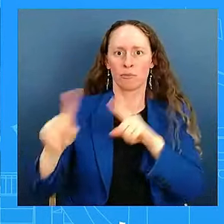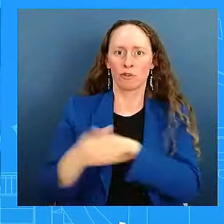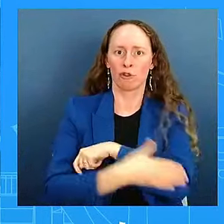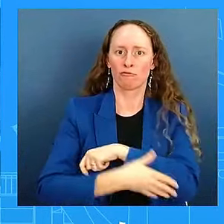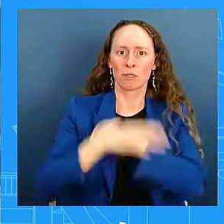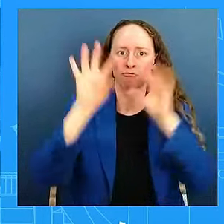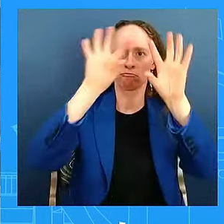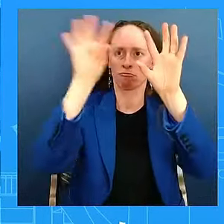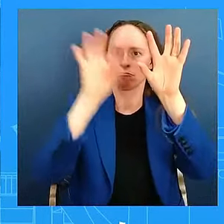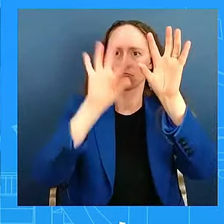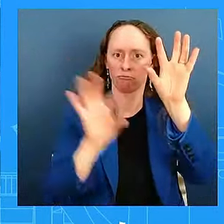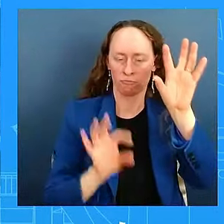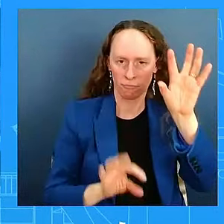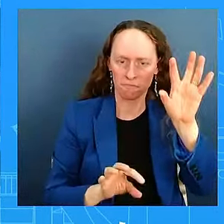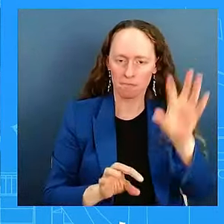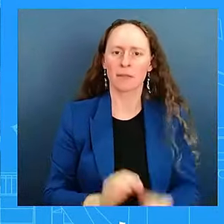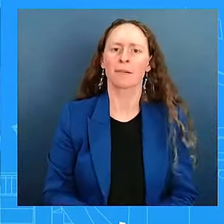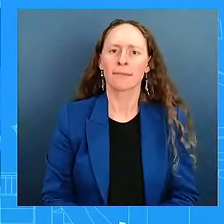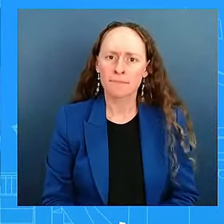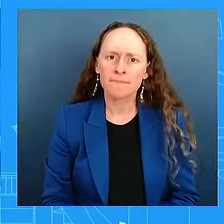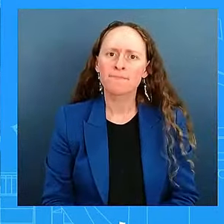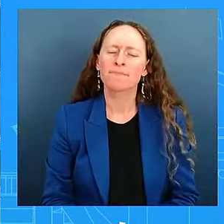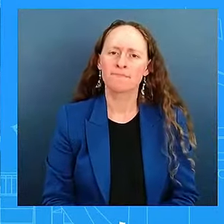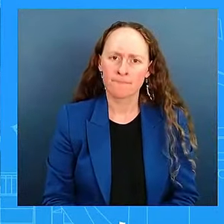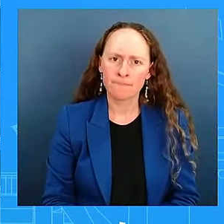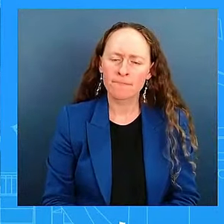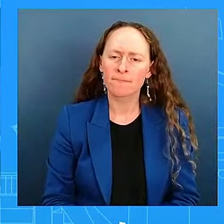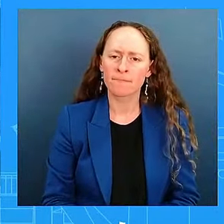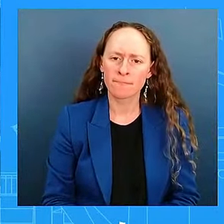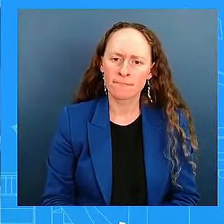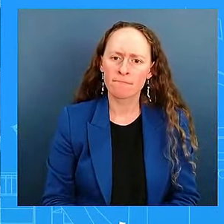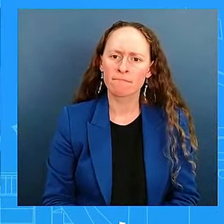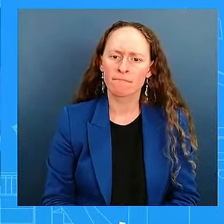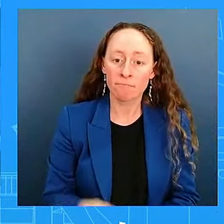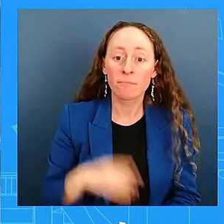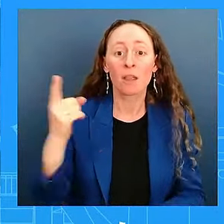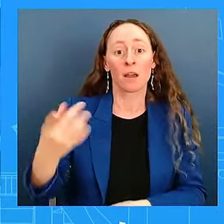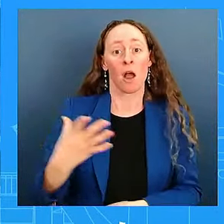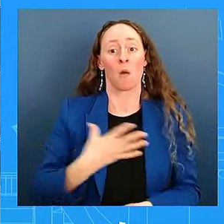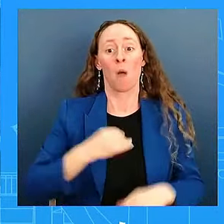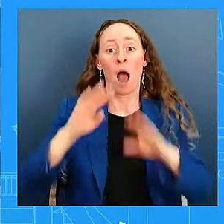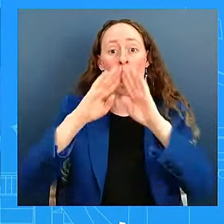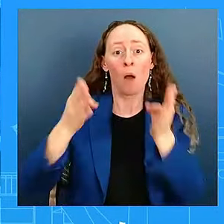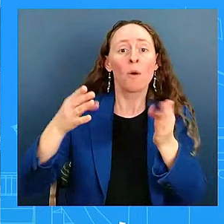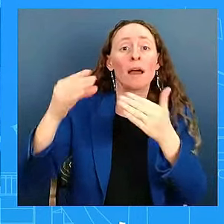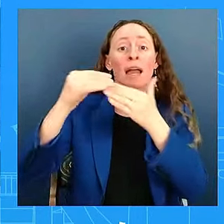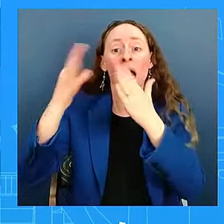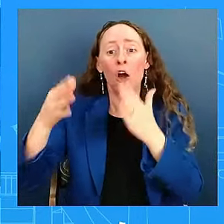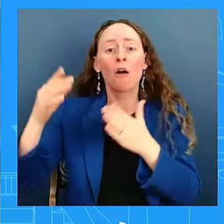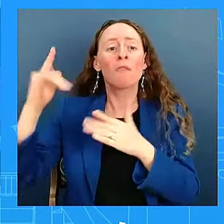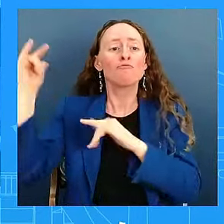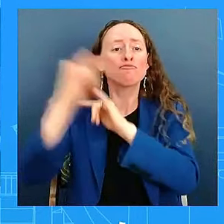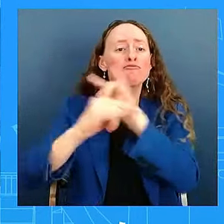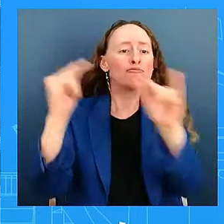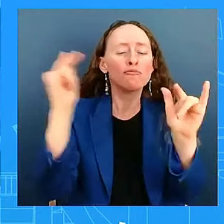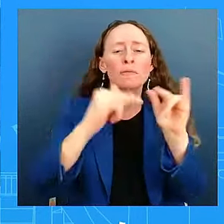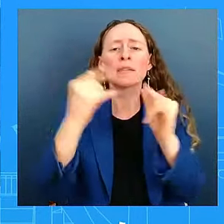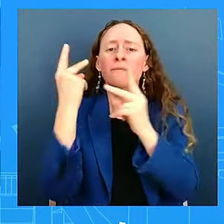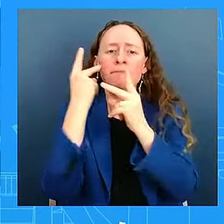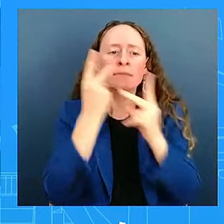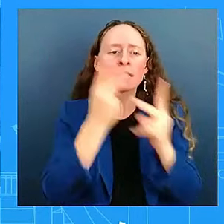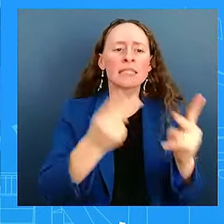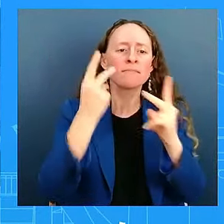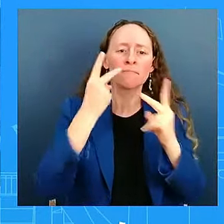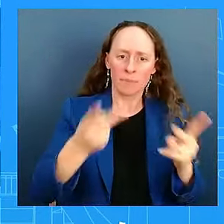from the administration have traveled over there. What is your message to other African nations, as well as the